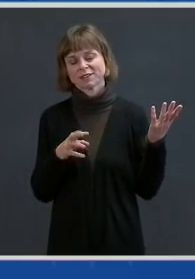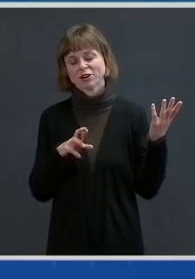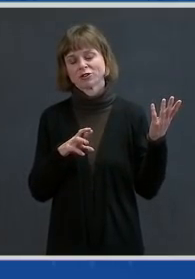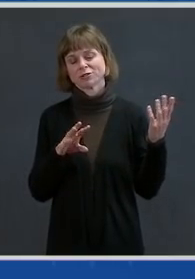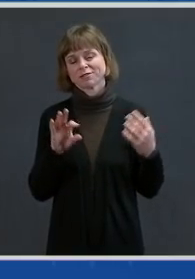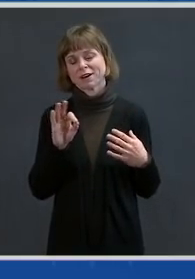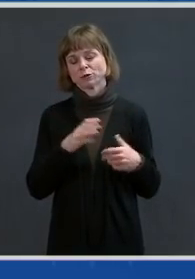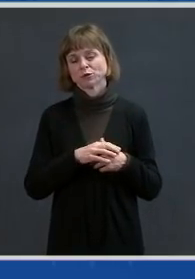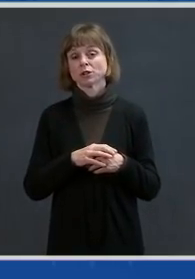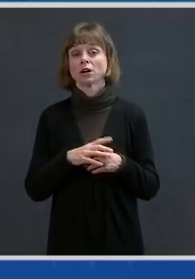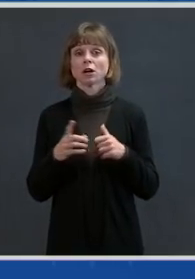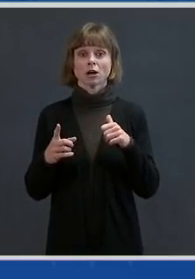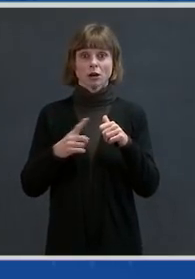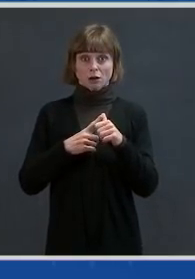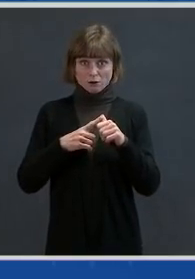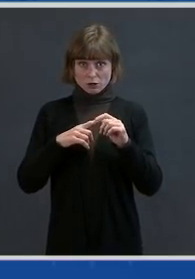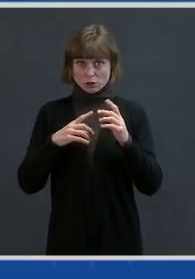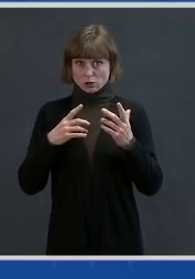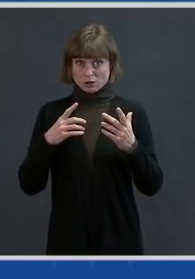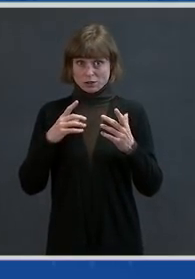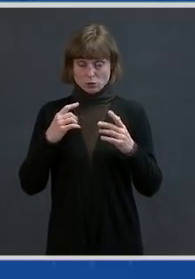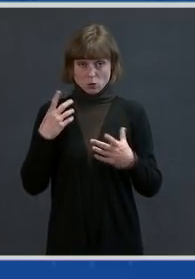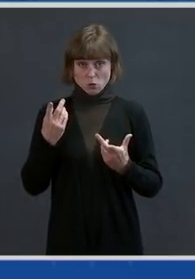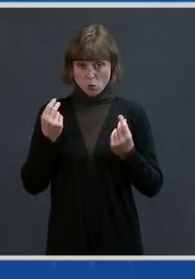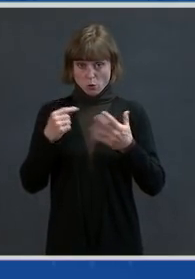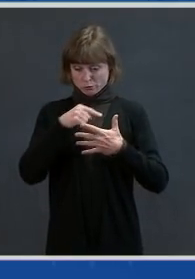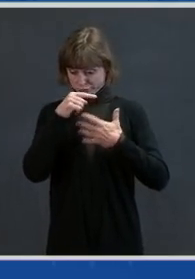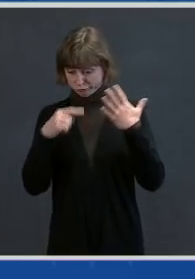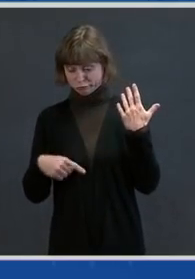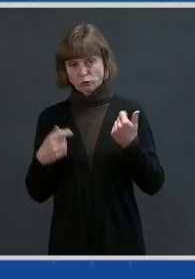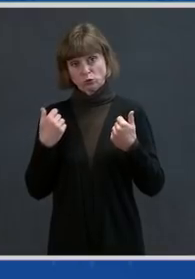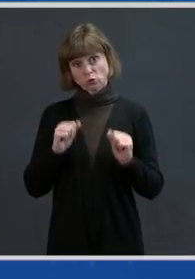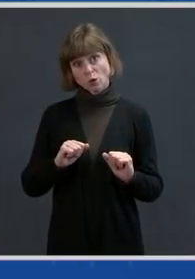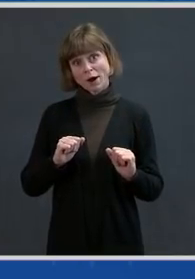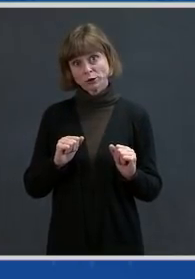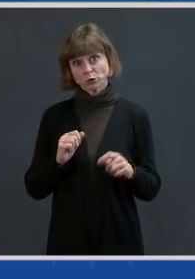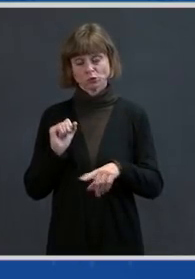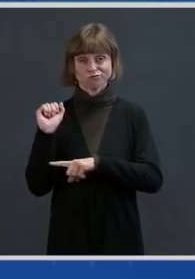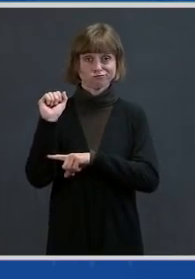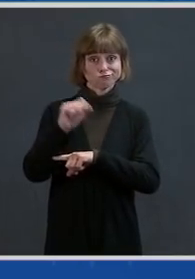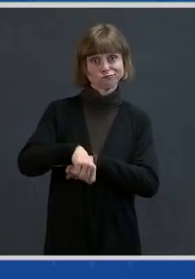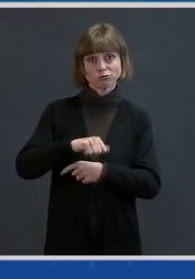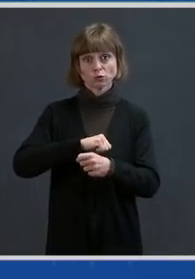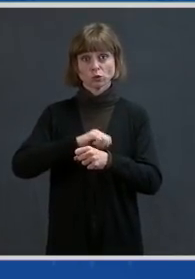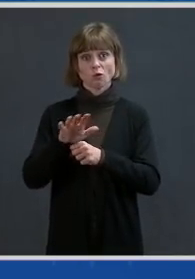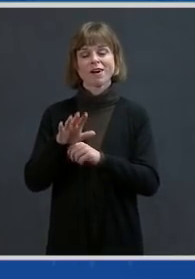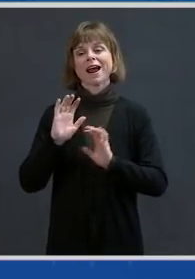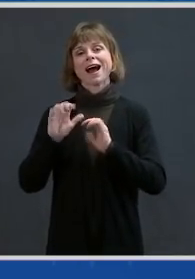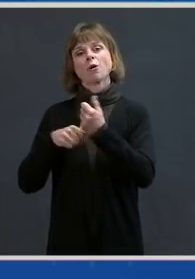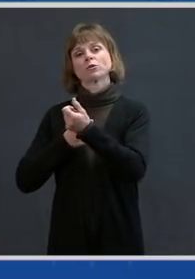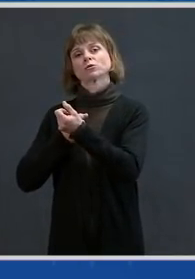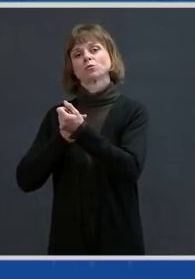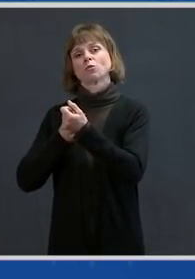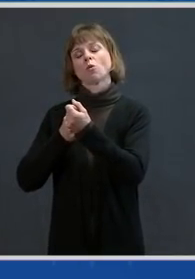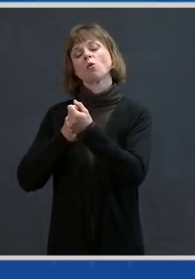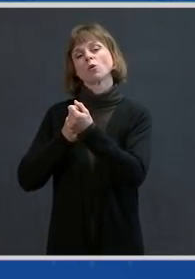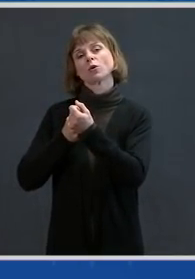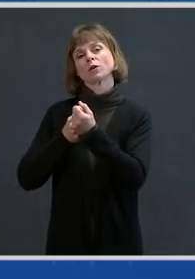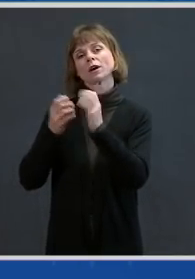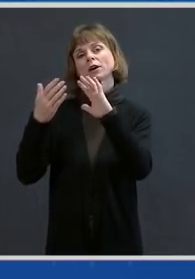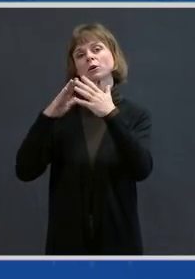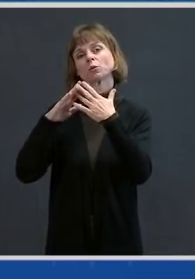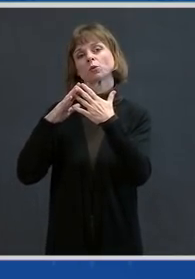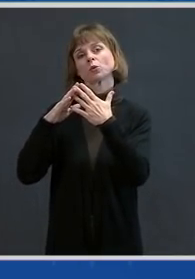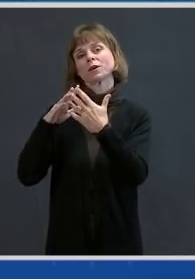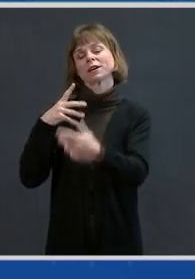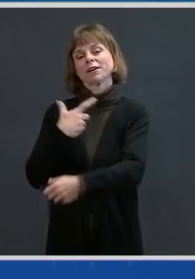defeat COVID-19, and second, on our progress in supporting 100 community vaccination centers nationwide to vaccinate more